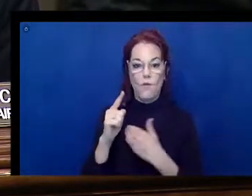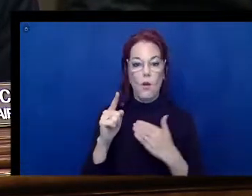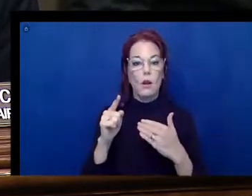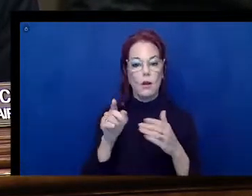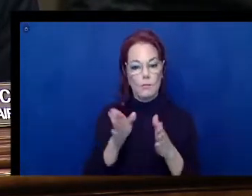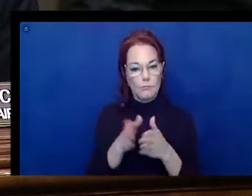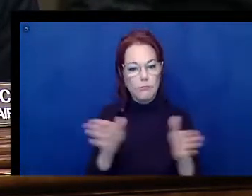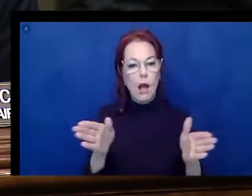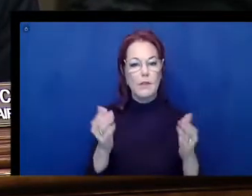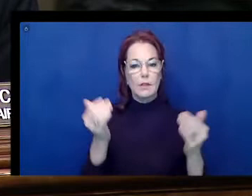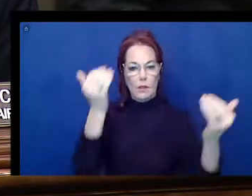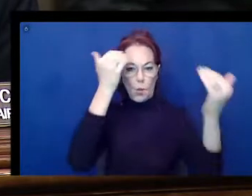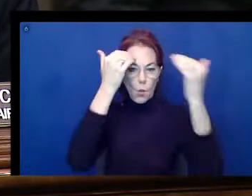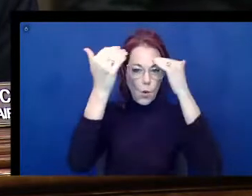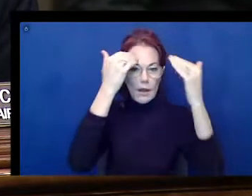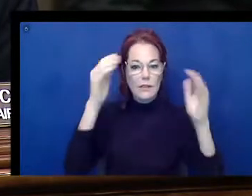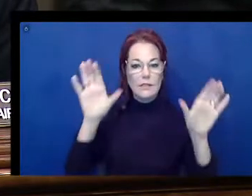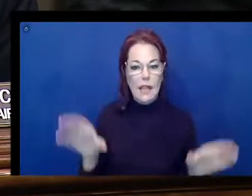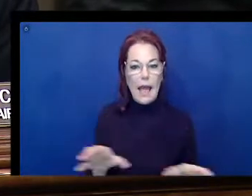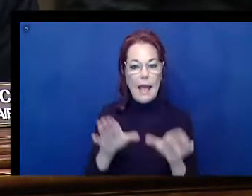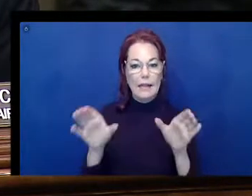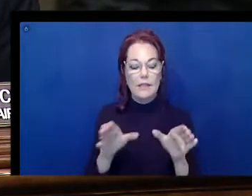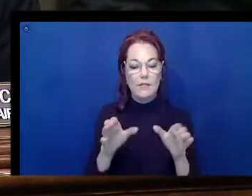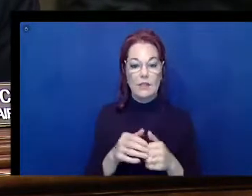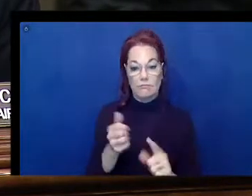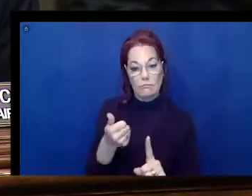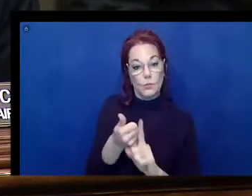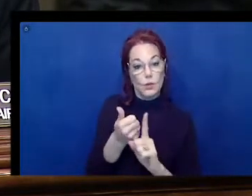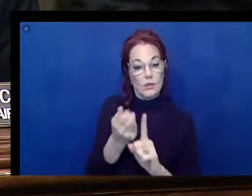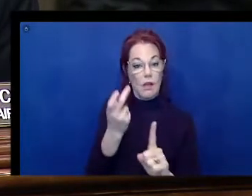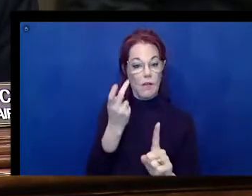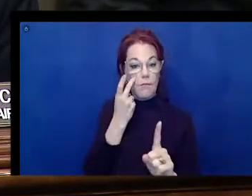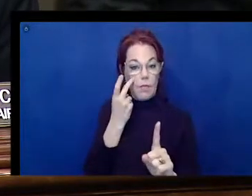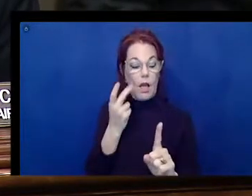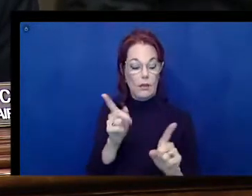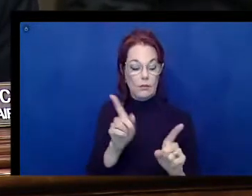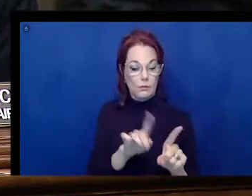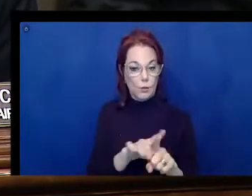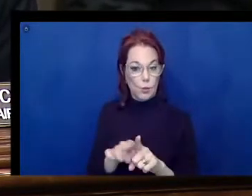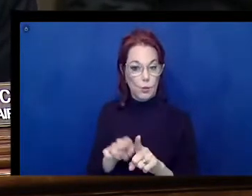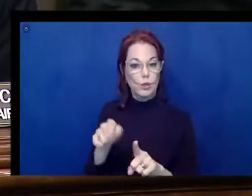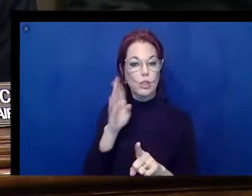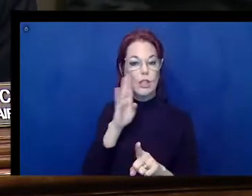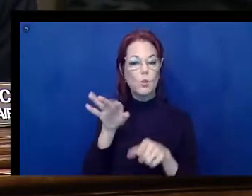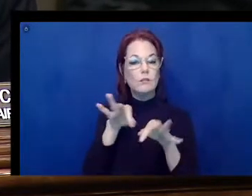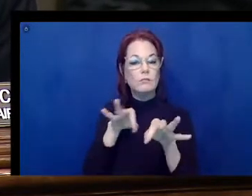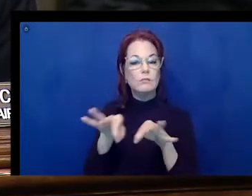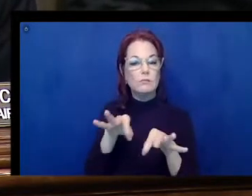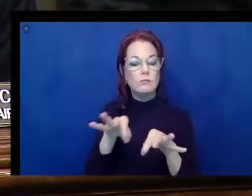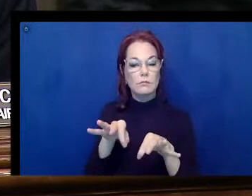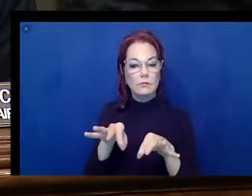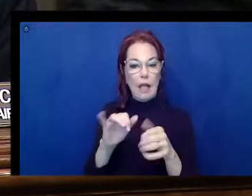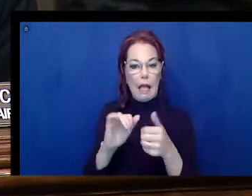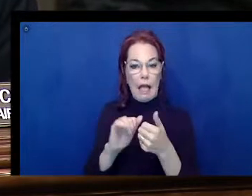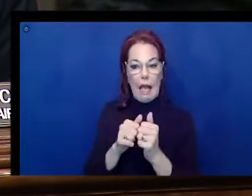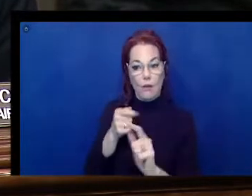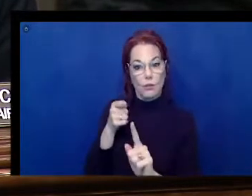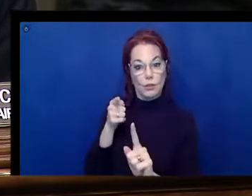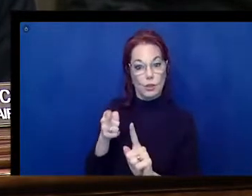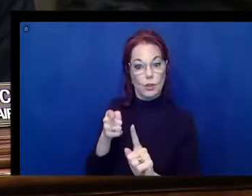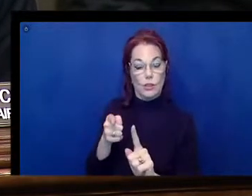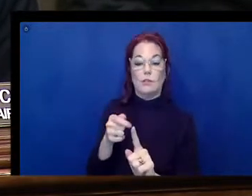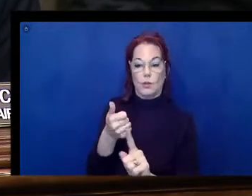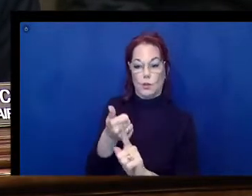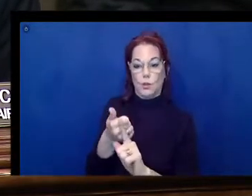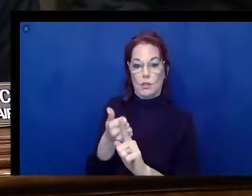organization. She is also blind herself and she will tell us how she has been personally affected by